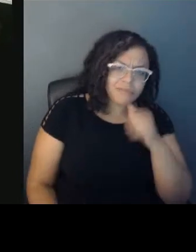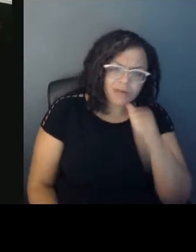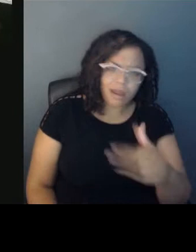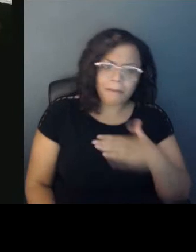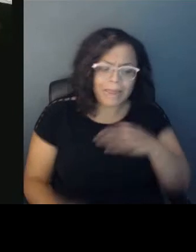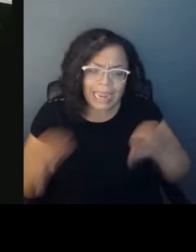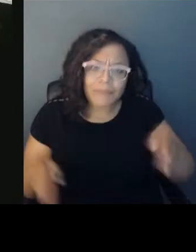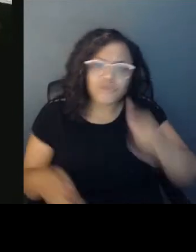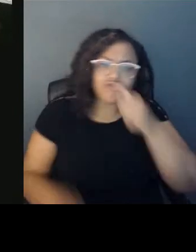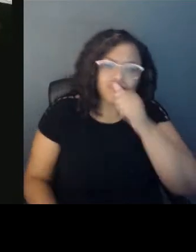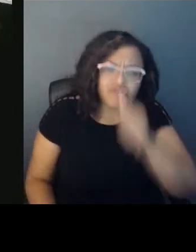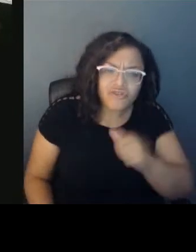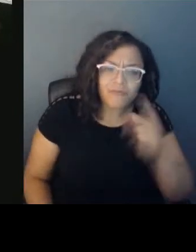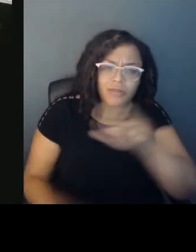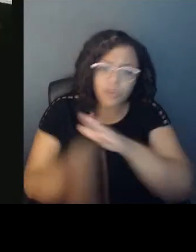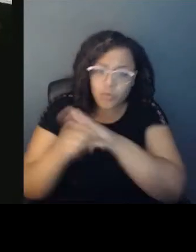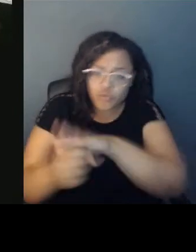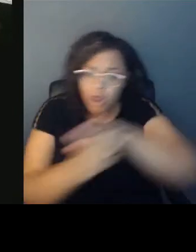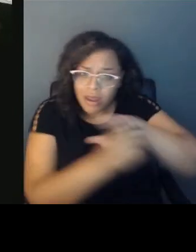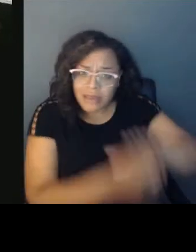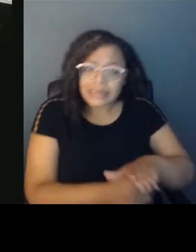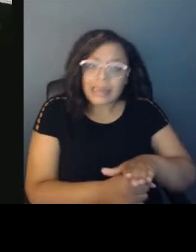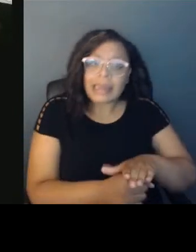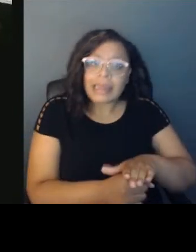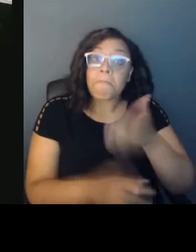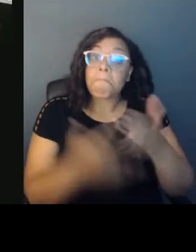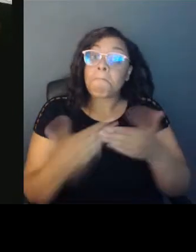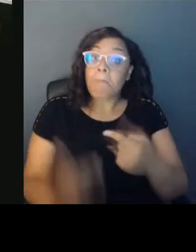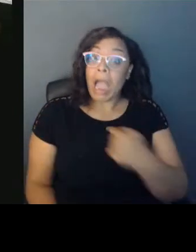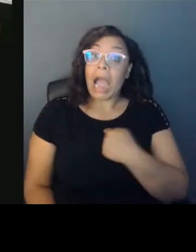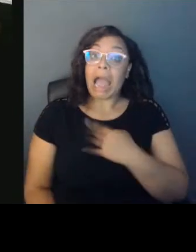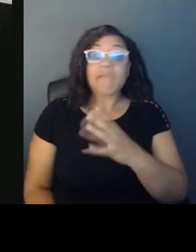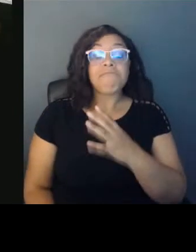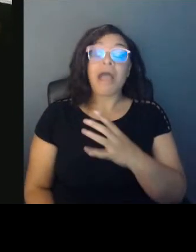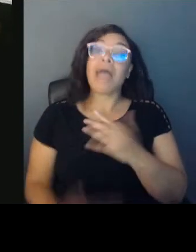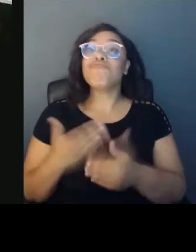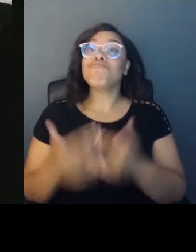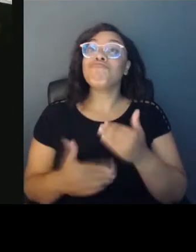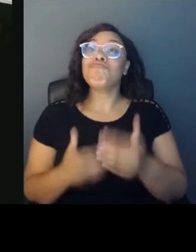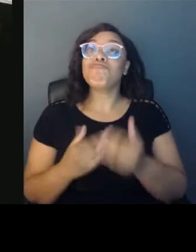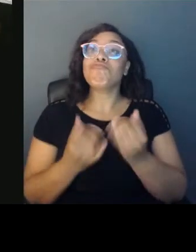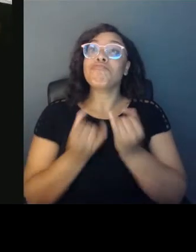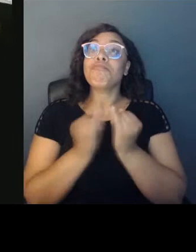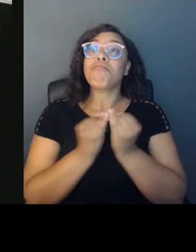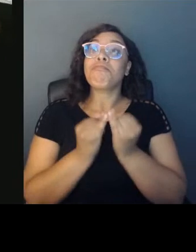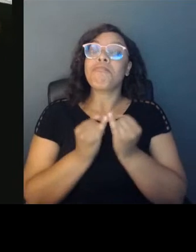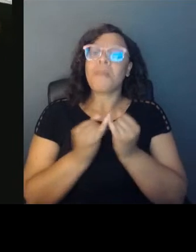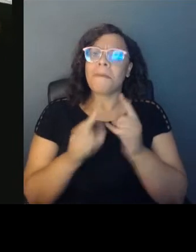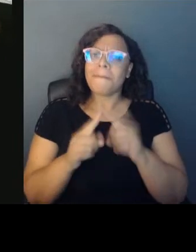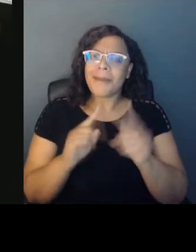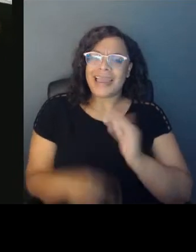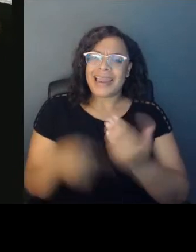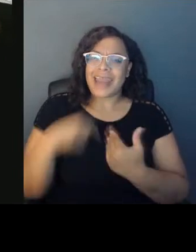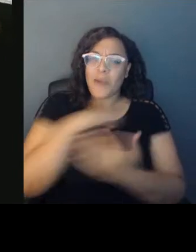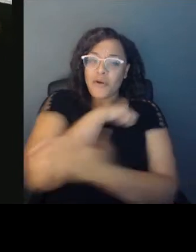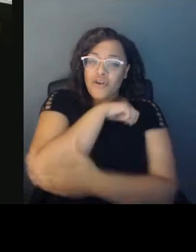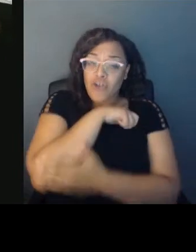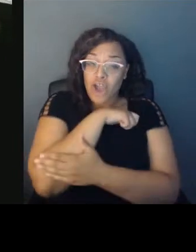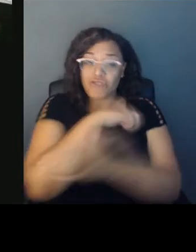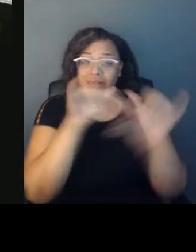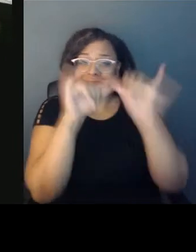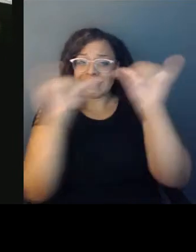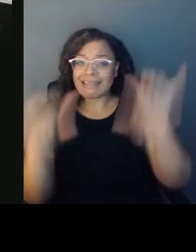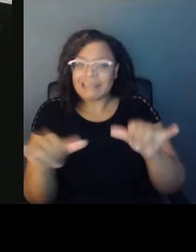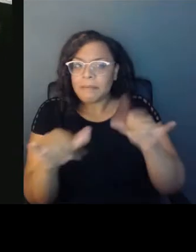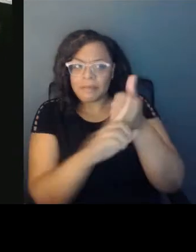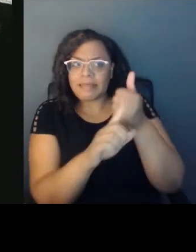oppressed, even if I'm growing, but we're all living in this country where there's so much systemic racism, whether it's education,